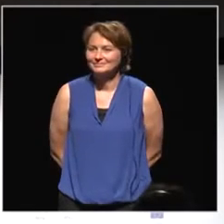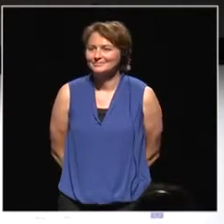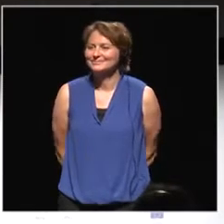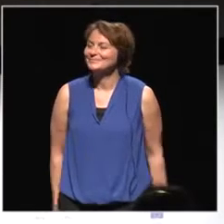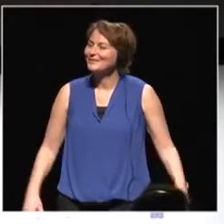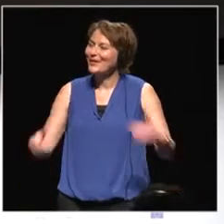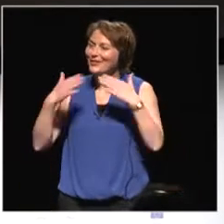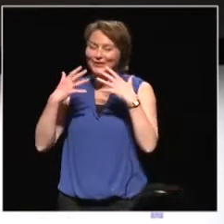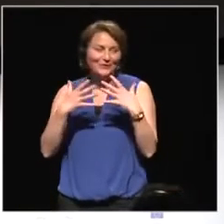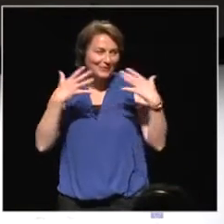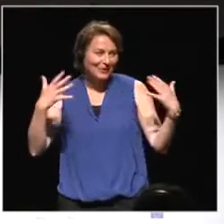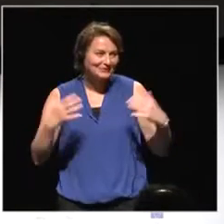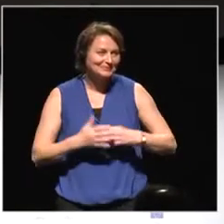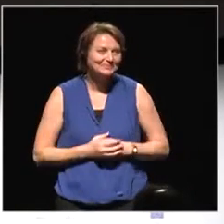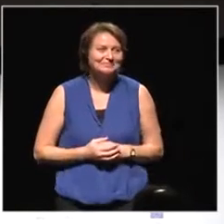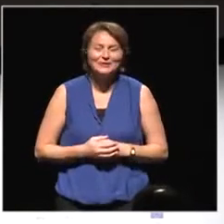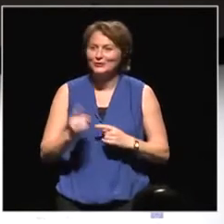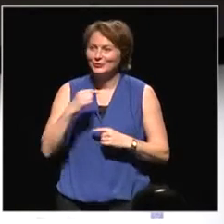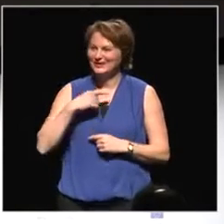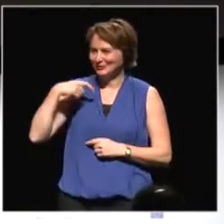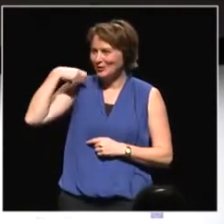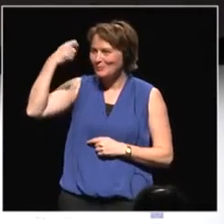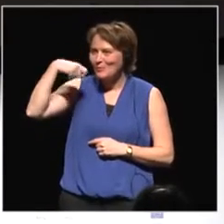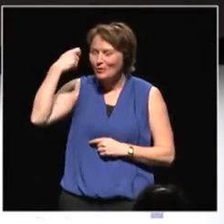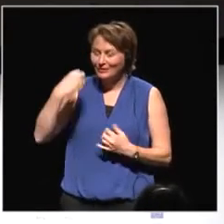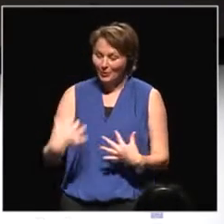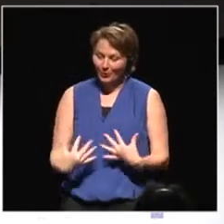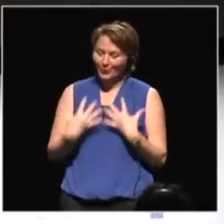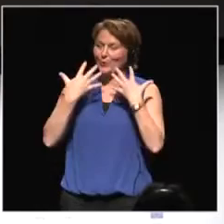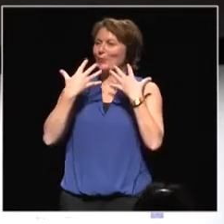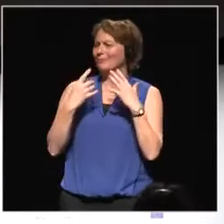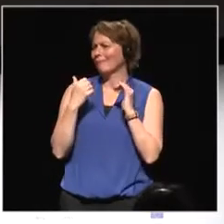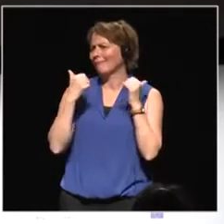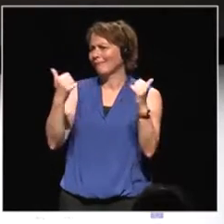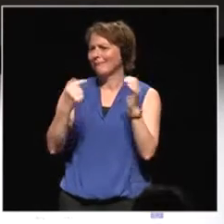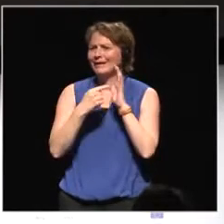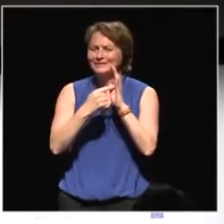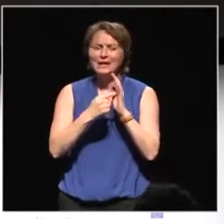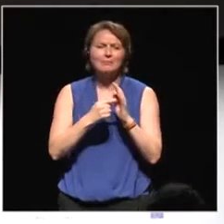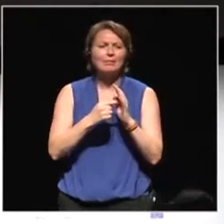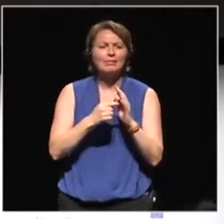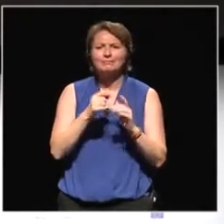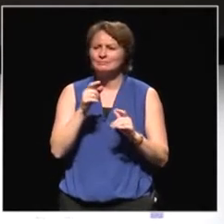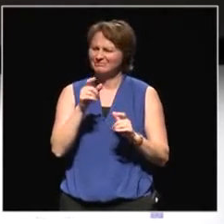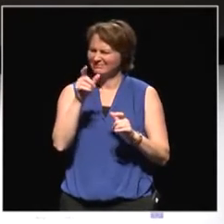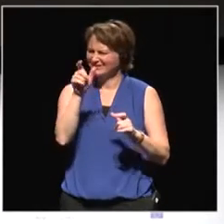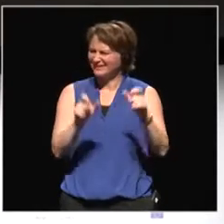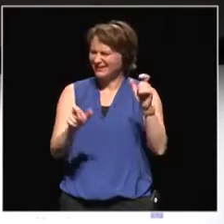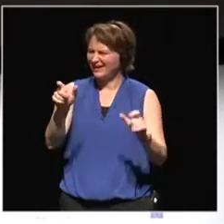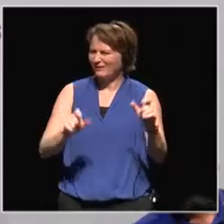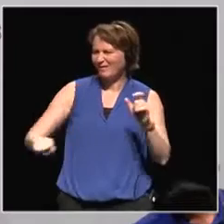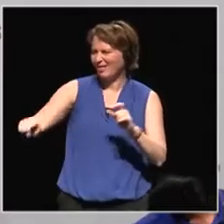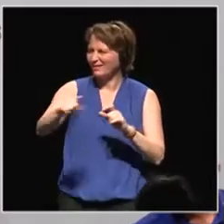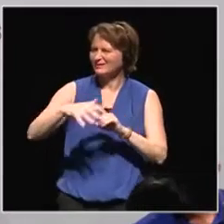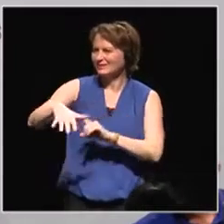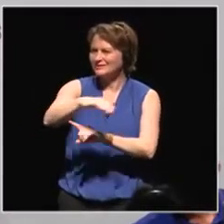Thank you very much. So after this inspiring example of what civil society incarnation of a global citizens movement